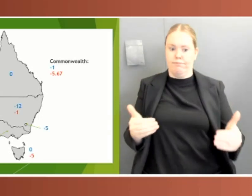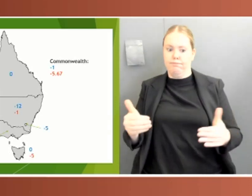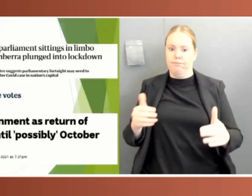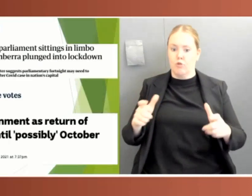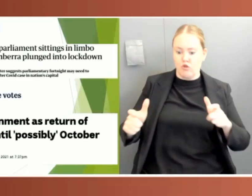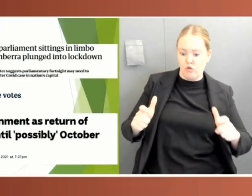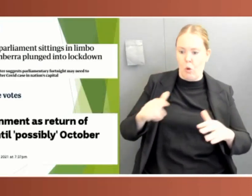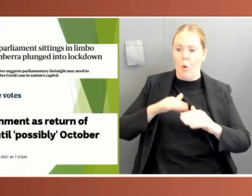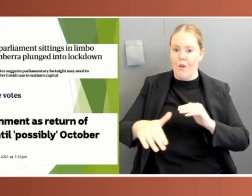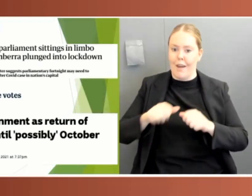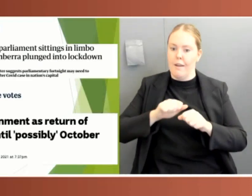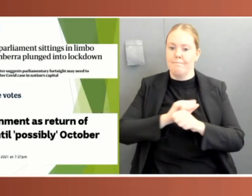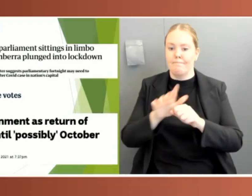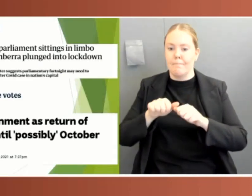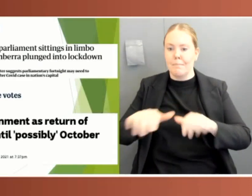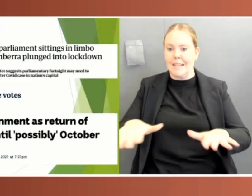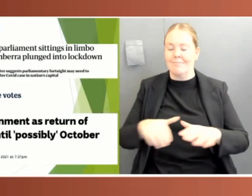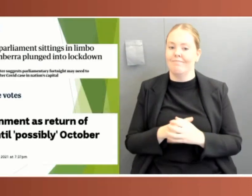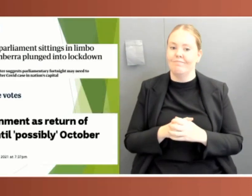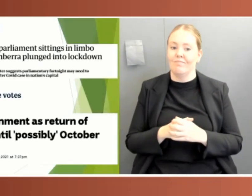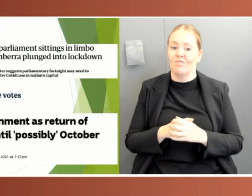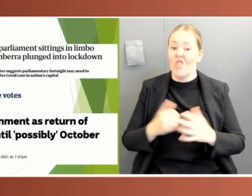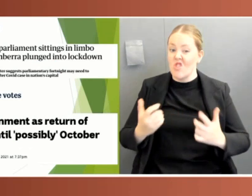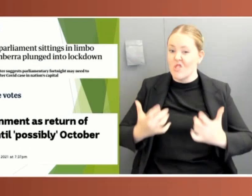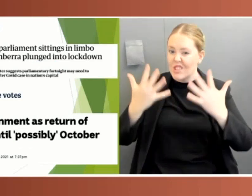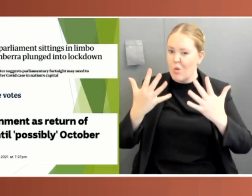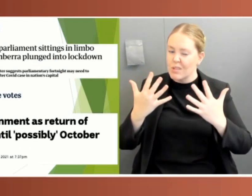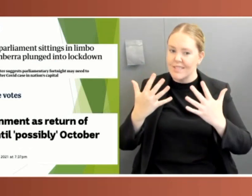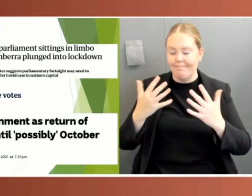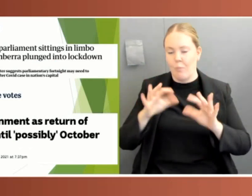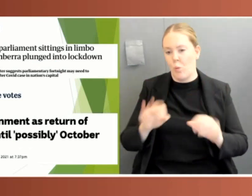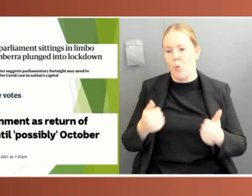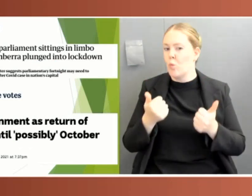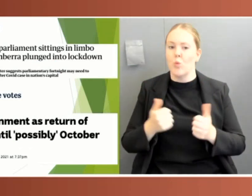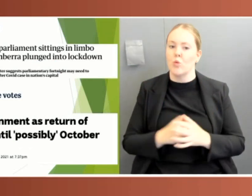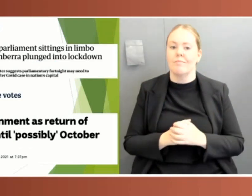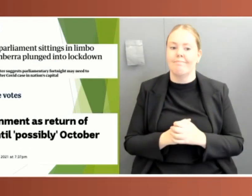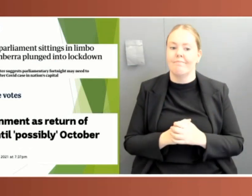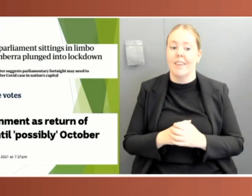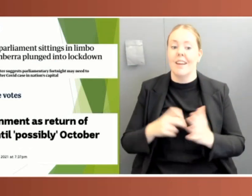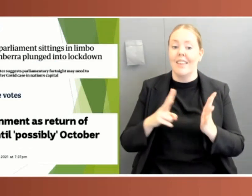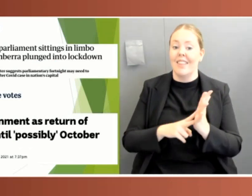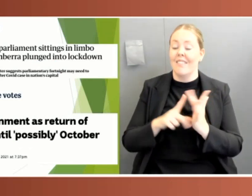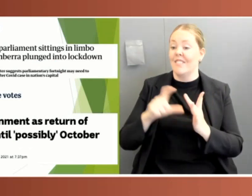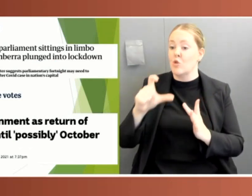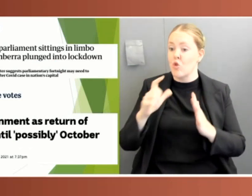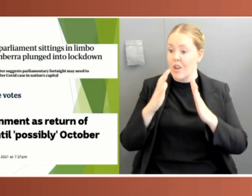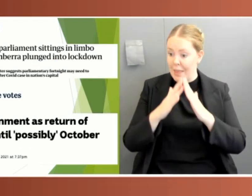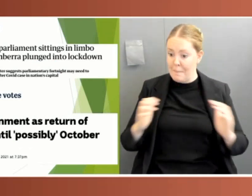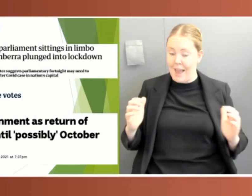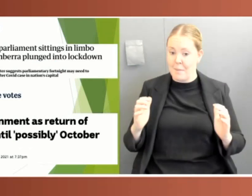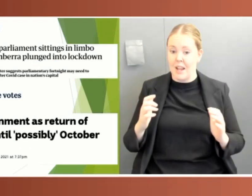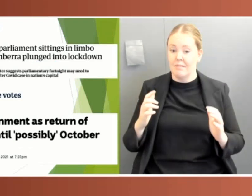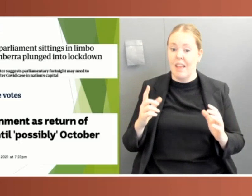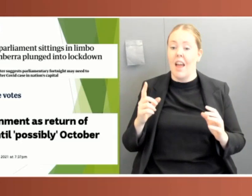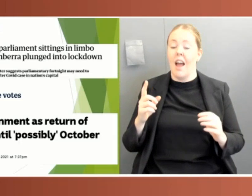results are not great. The New South Wales Parliament and Victorian Parliaments, for example, met just once over a two-month period in April and May. The Commonwealth Parliament